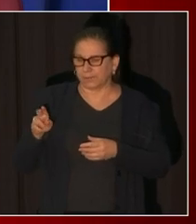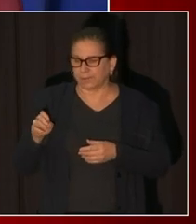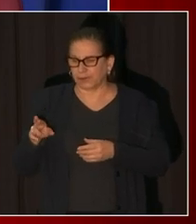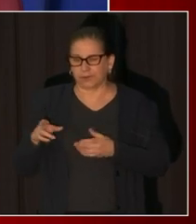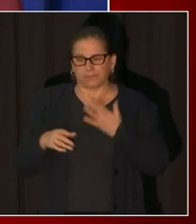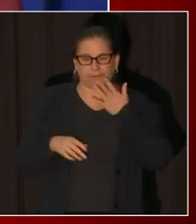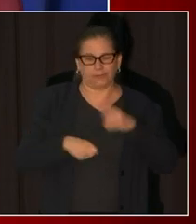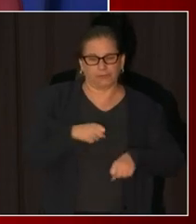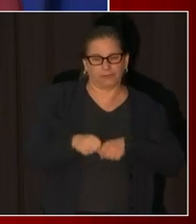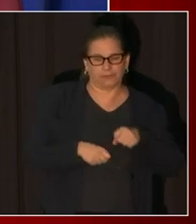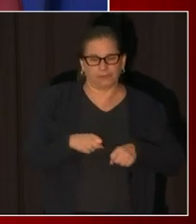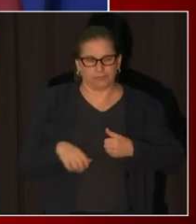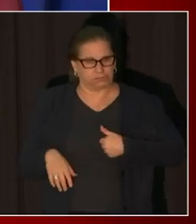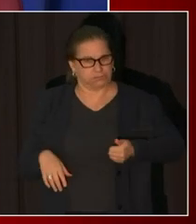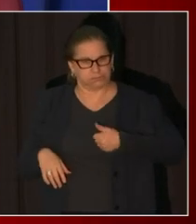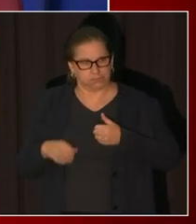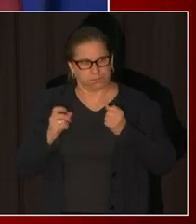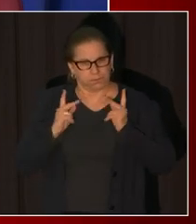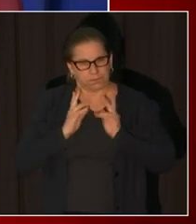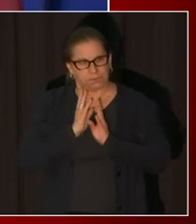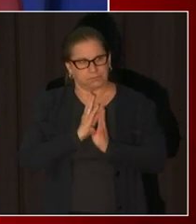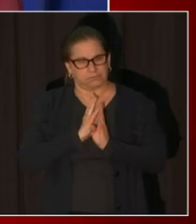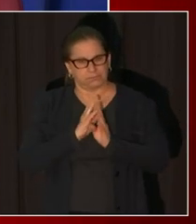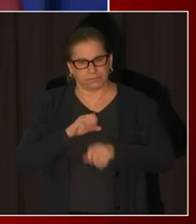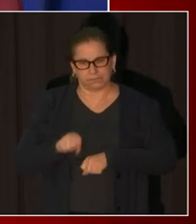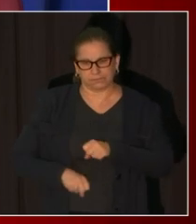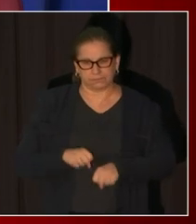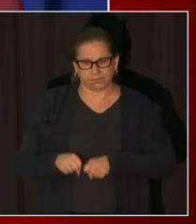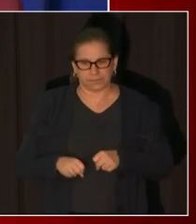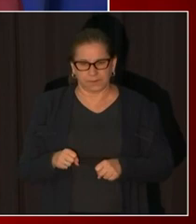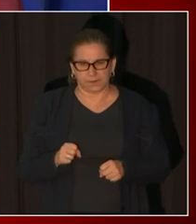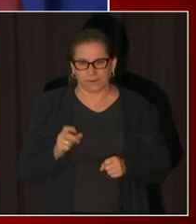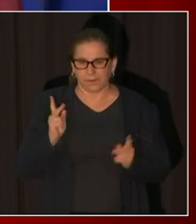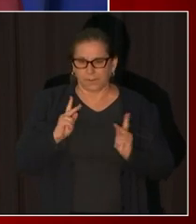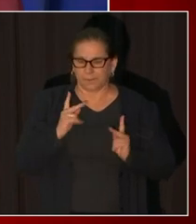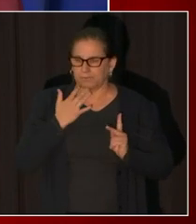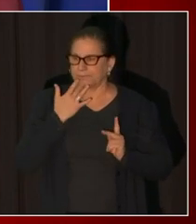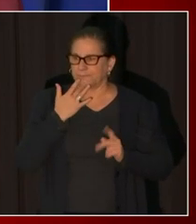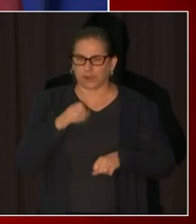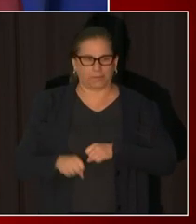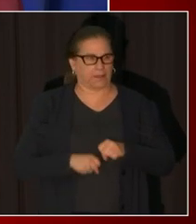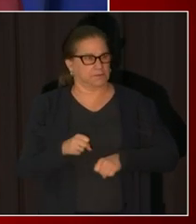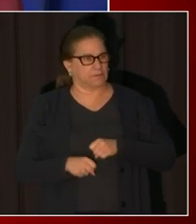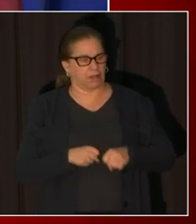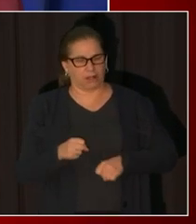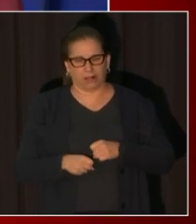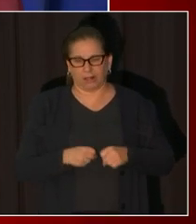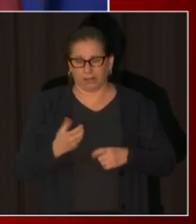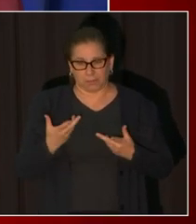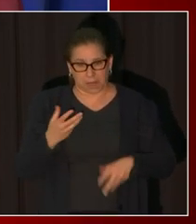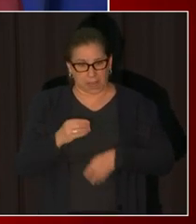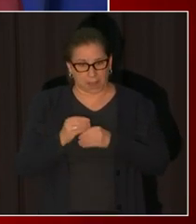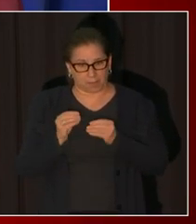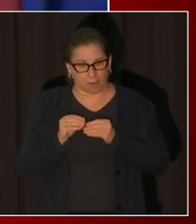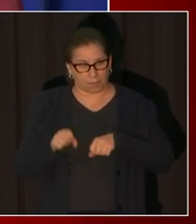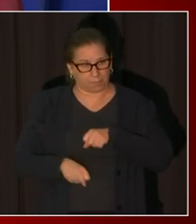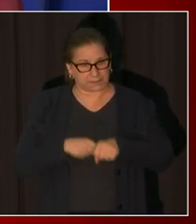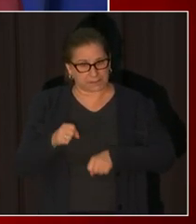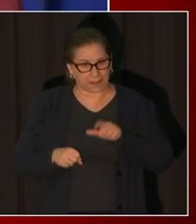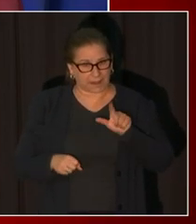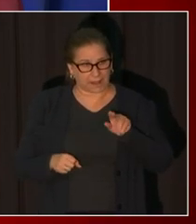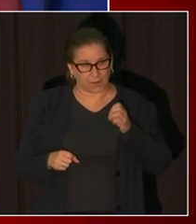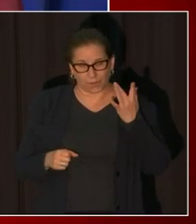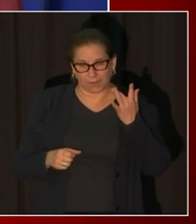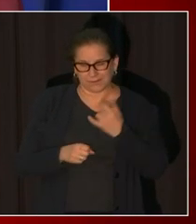a crowded bus again but people might be looking for bicycles uh to get around town as commerce resumes so one outdoor